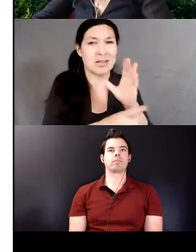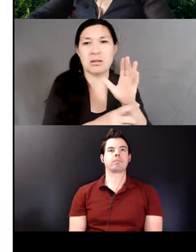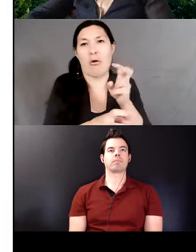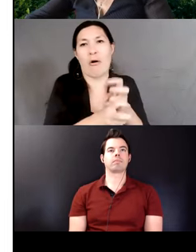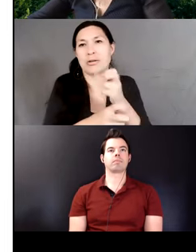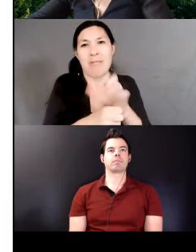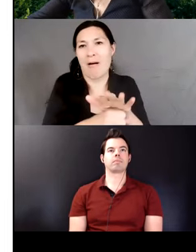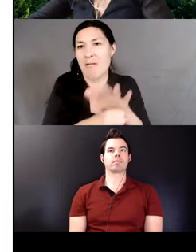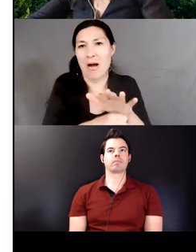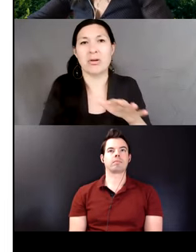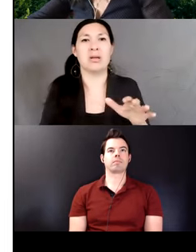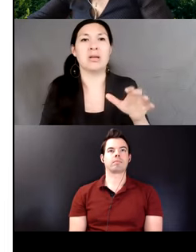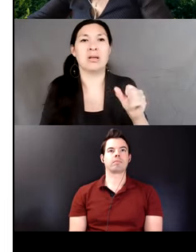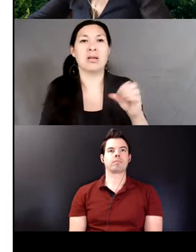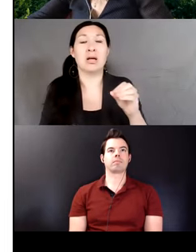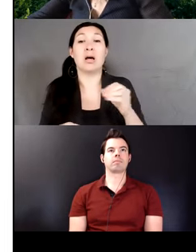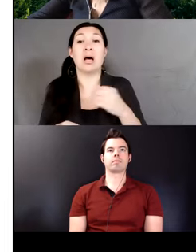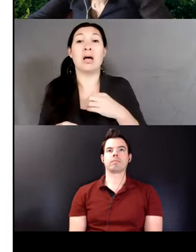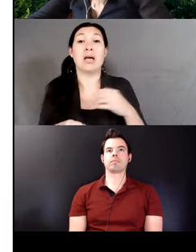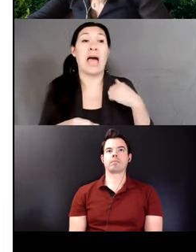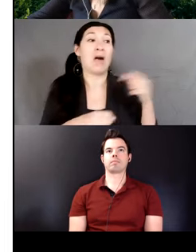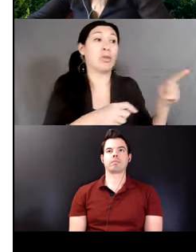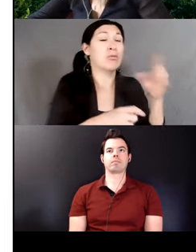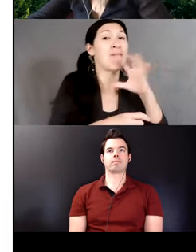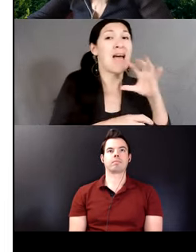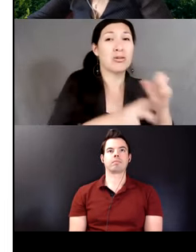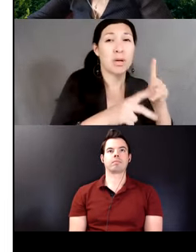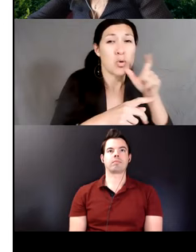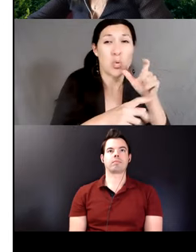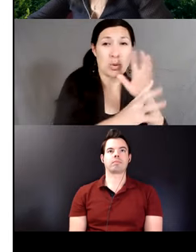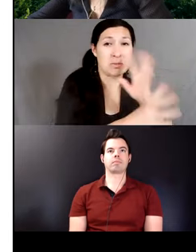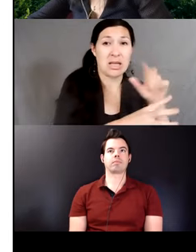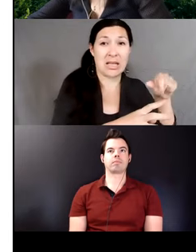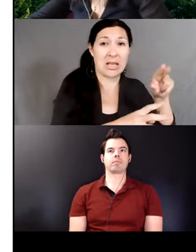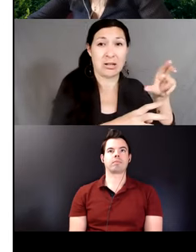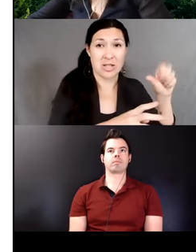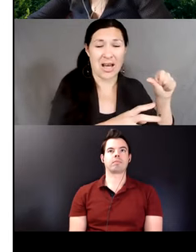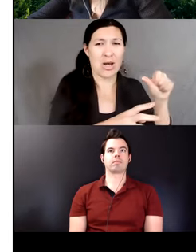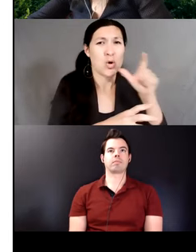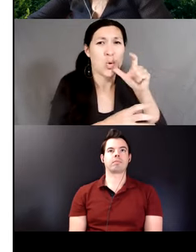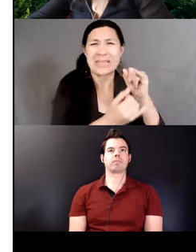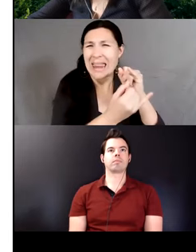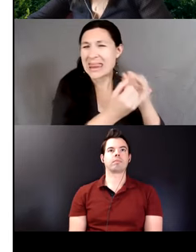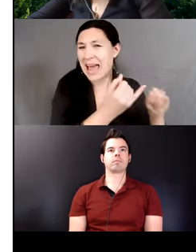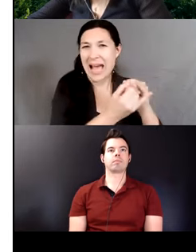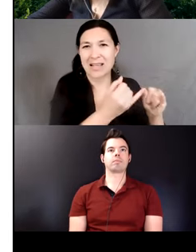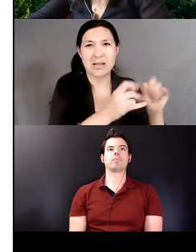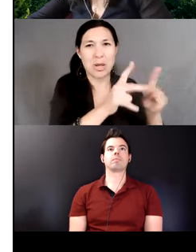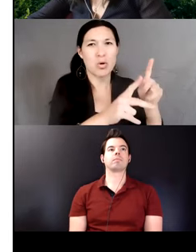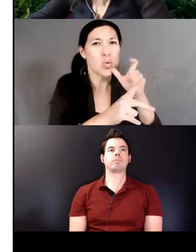speaking all in Quechua with elders who are currently the last monolingual speakers.